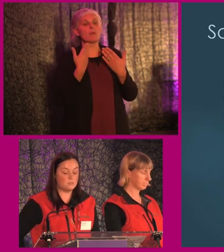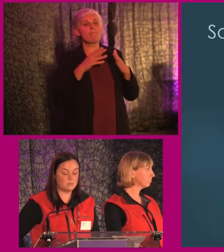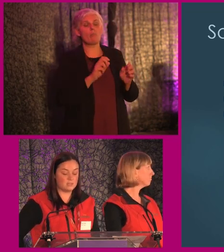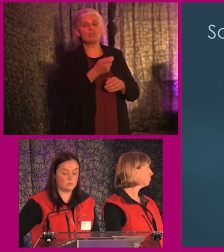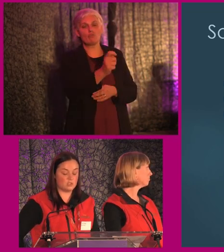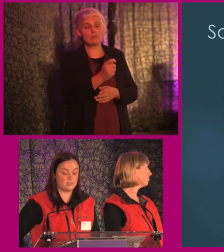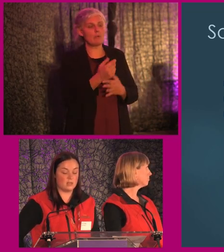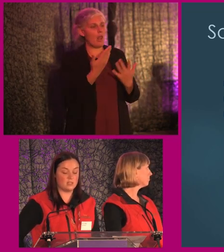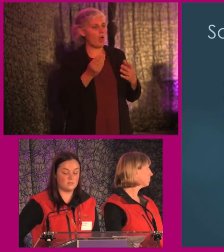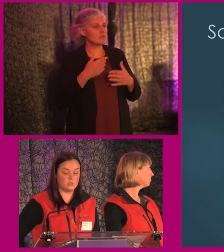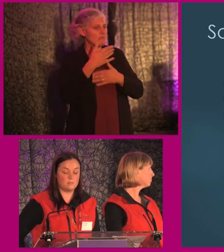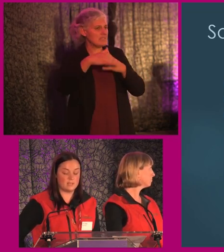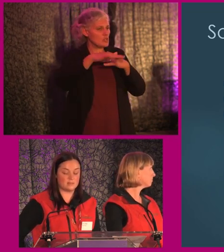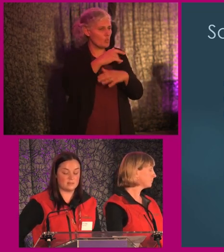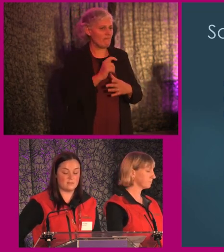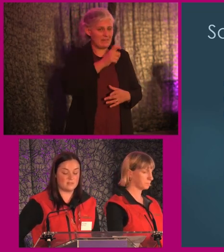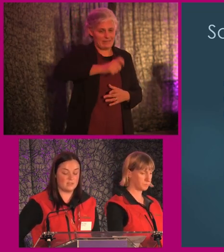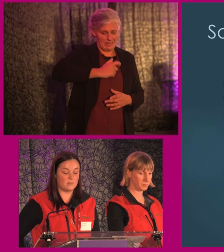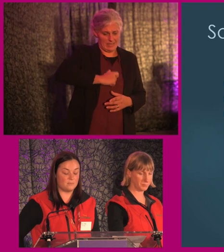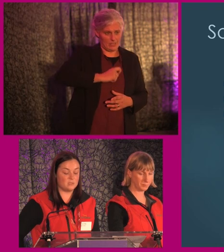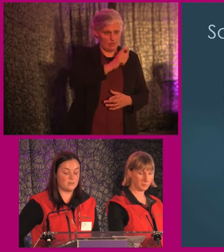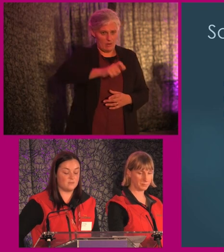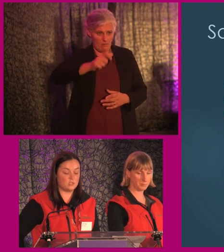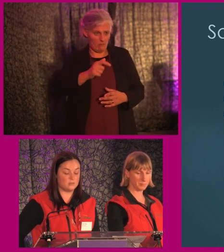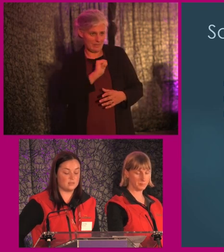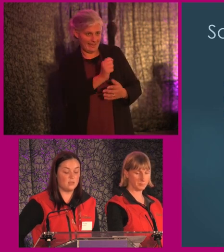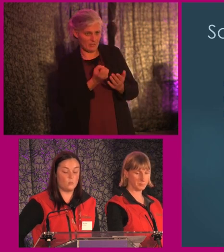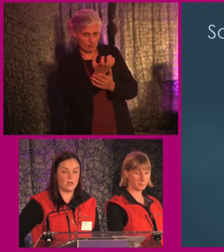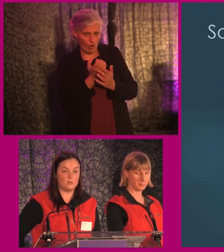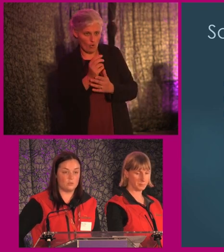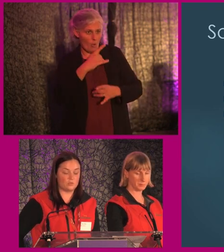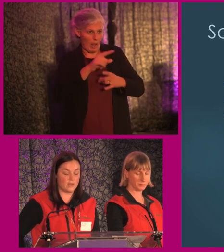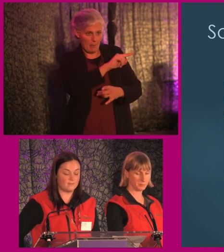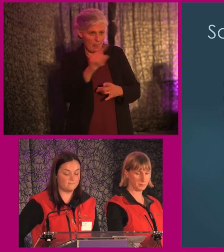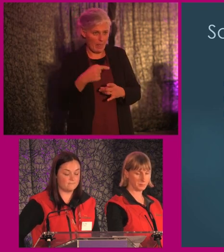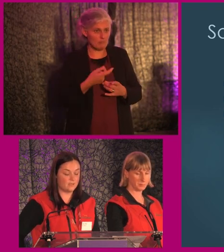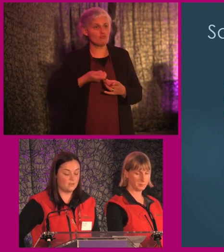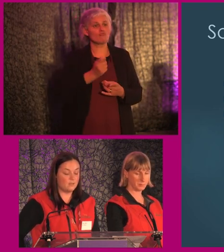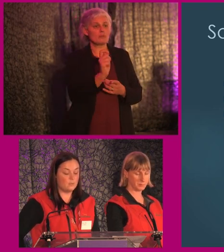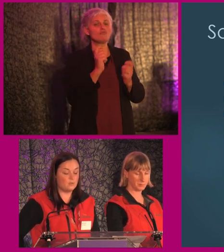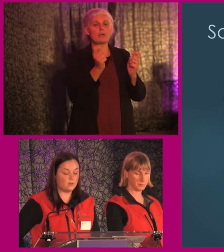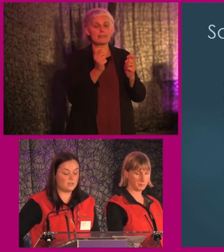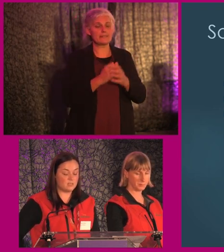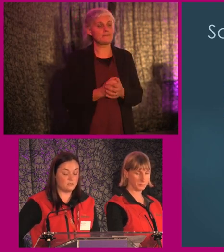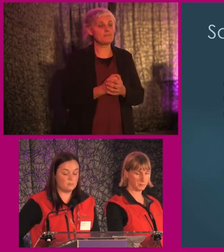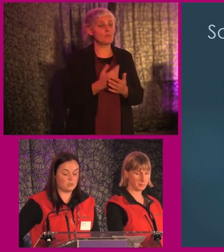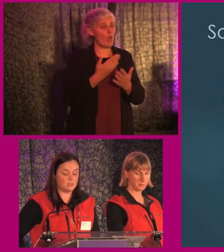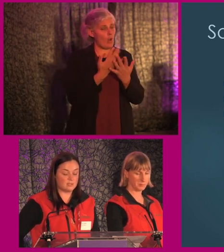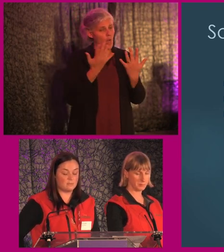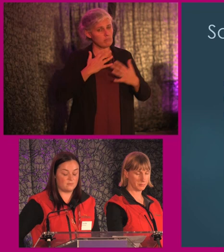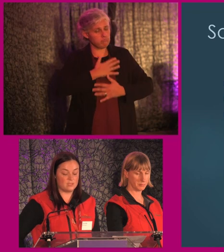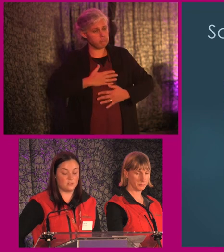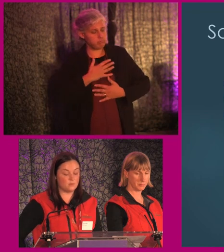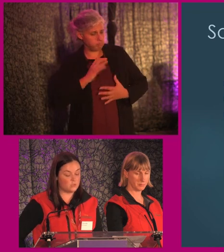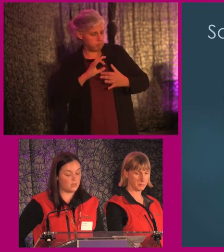preempt most situations on an individual basis having seen them happen to individuals while on route training. We have learned that different emotions